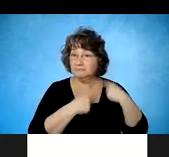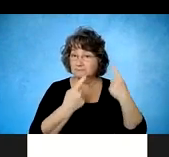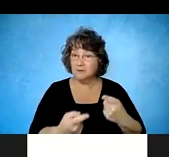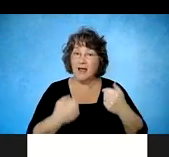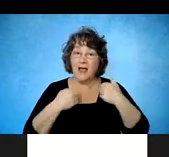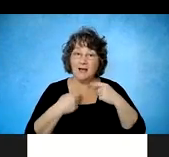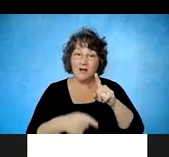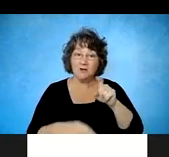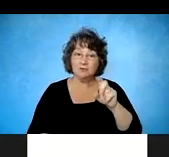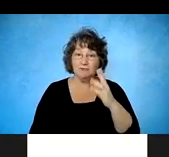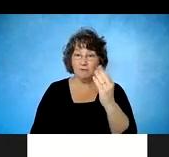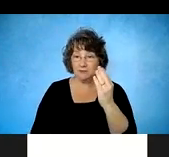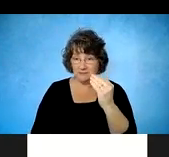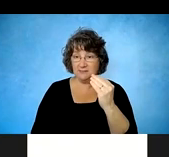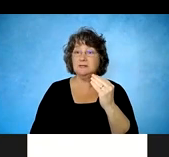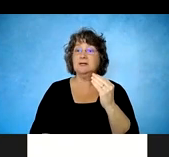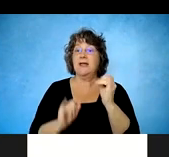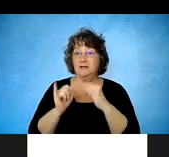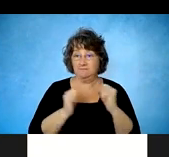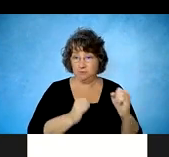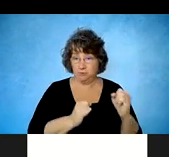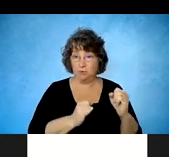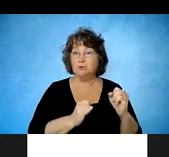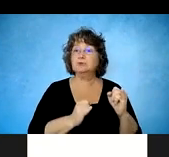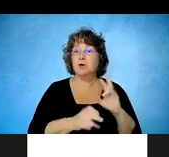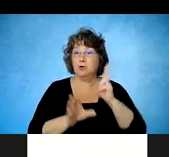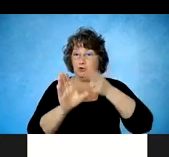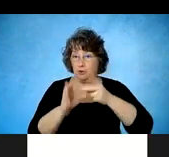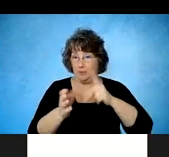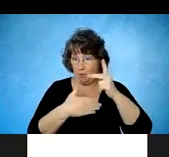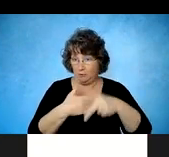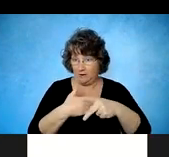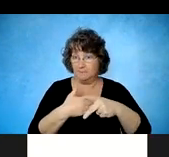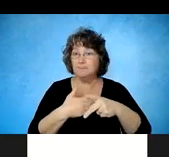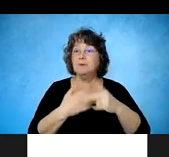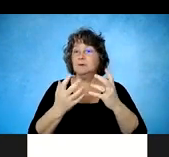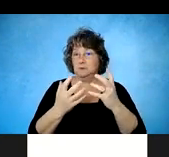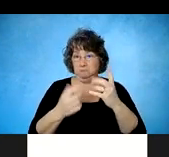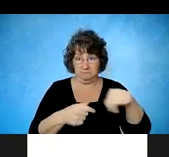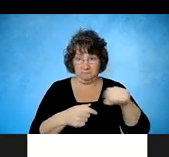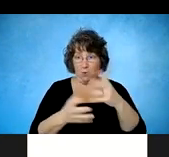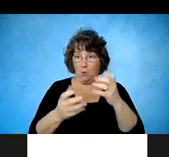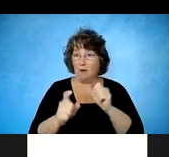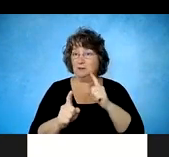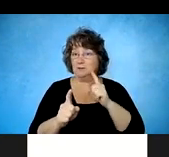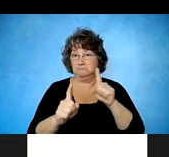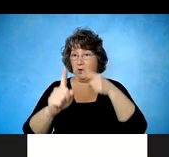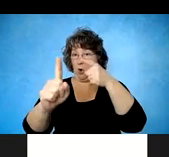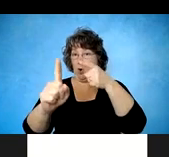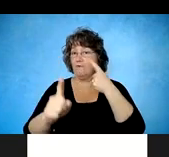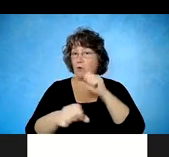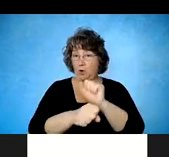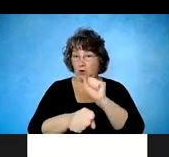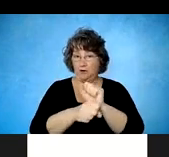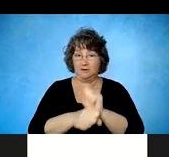goals, uh, recruited into our program. And we have, um, as of October 31st, a 50, 50, um, return to